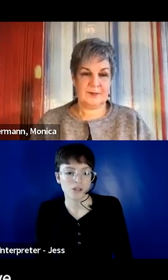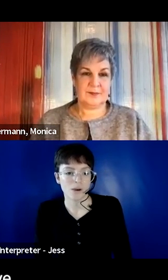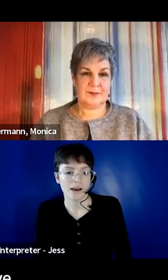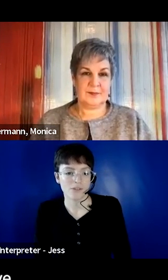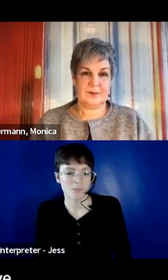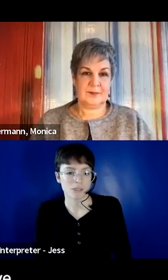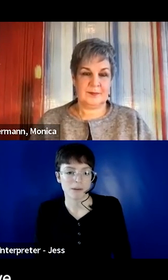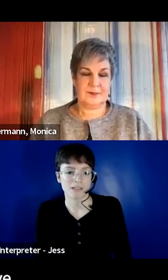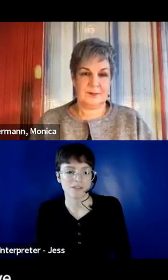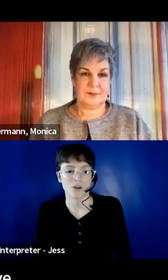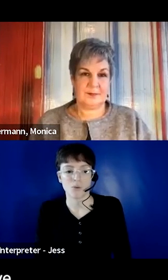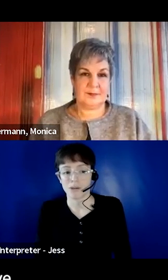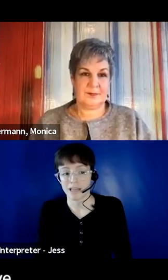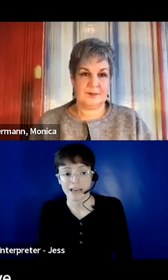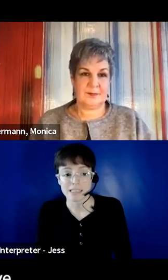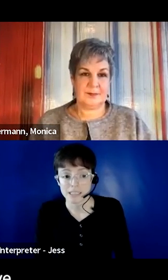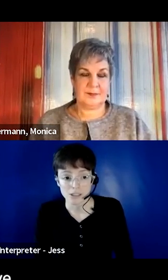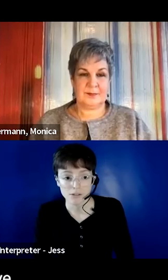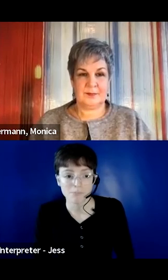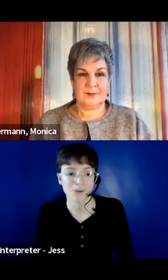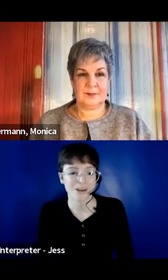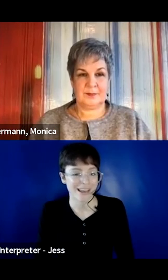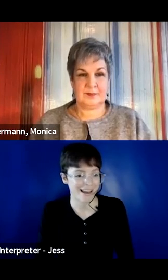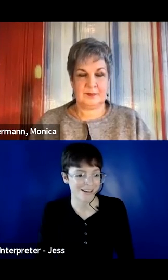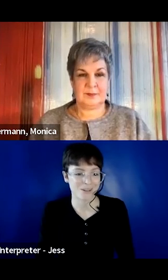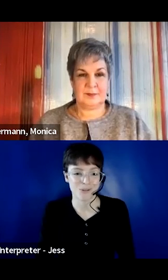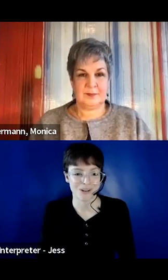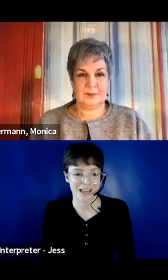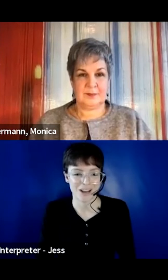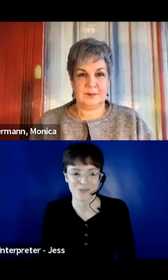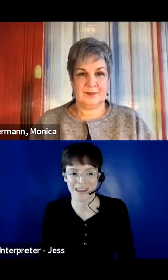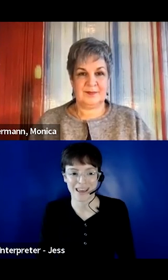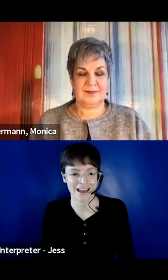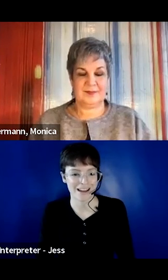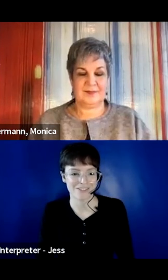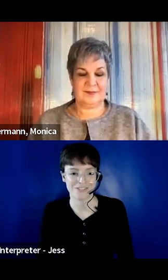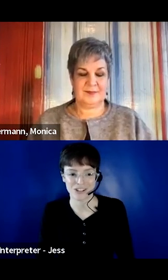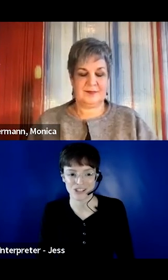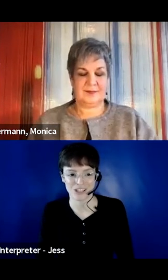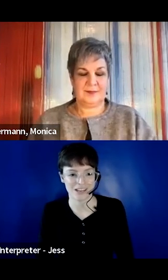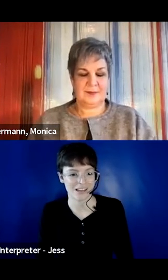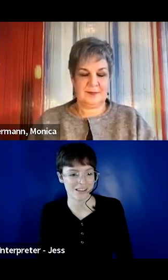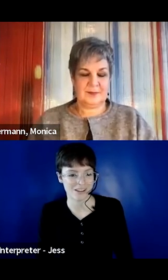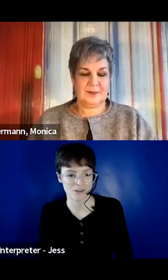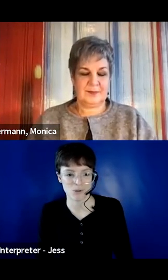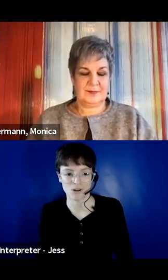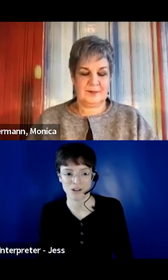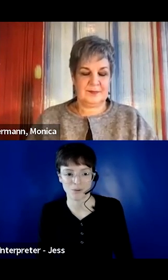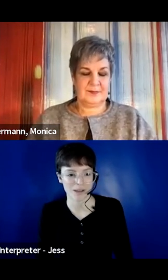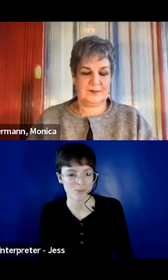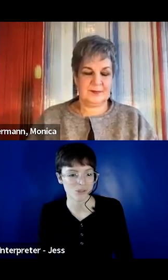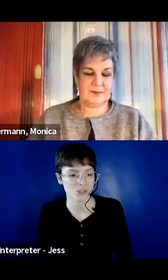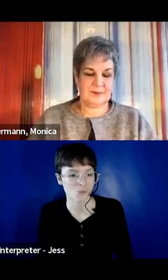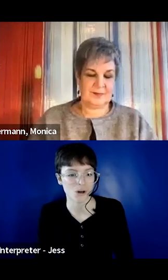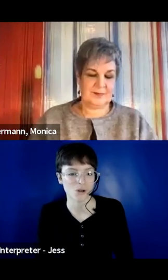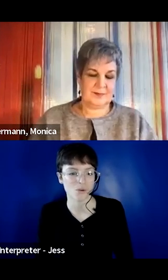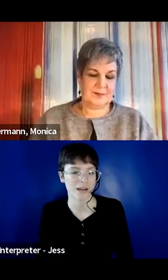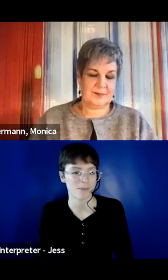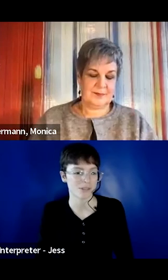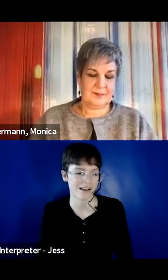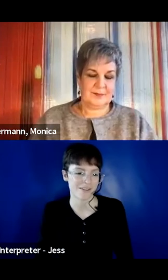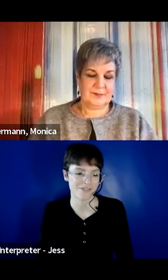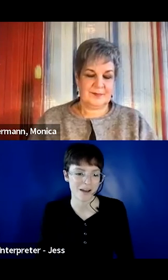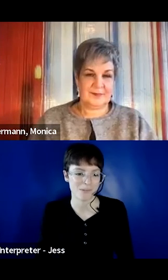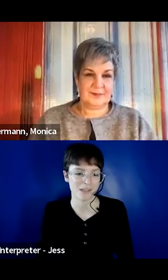you know, we do have the perspective that we can't hear, but we can communicate. We can function in the community. We're able to work.